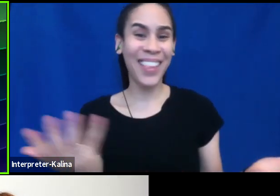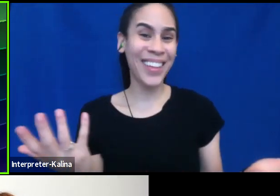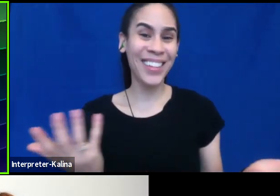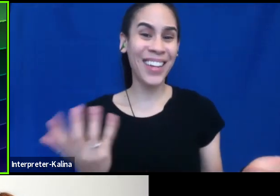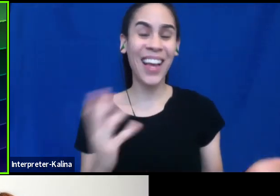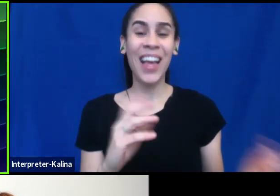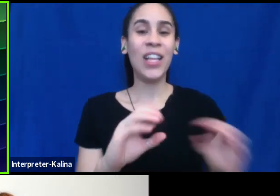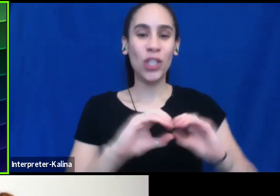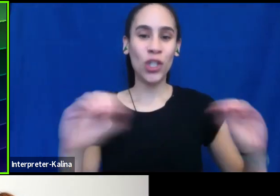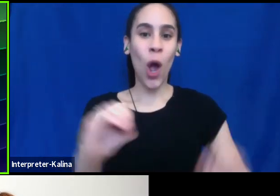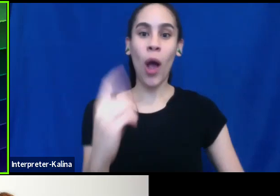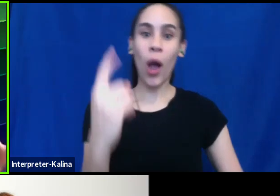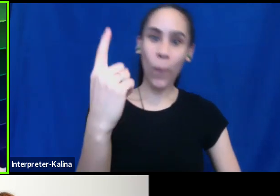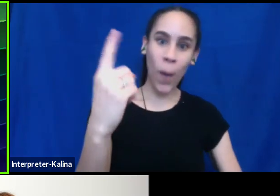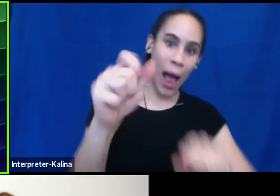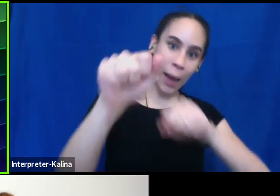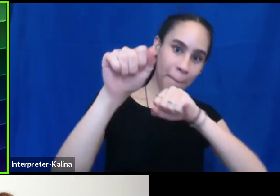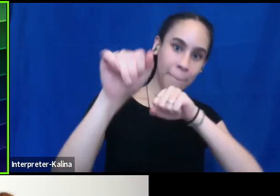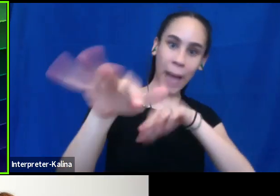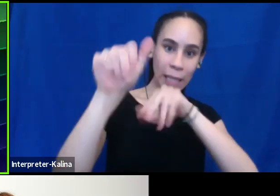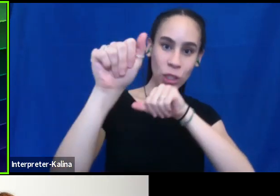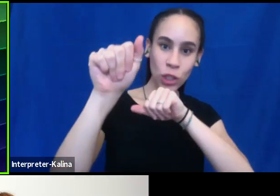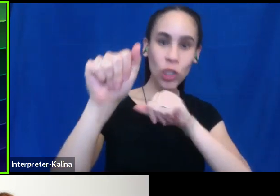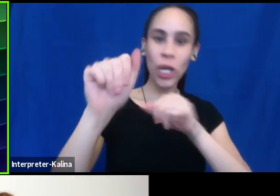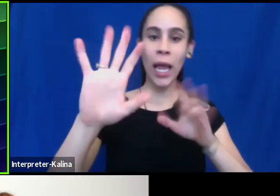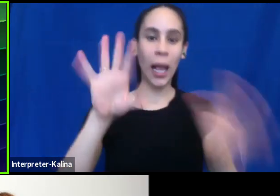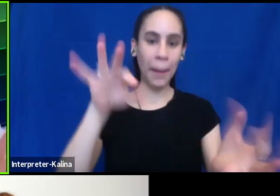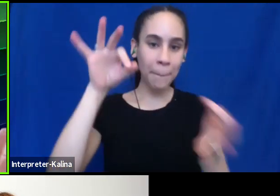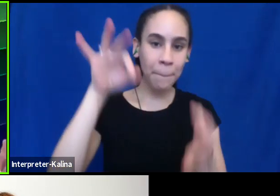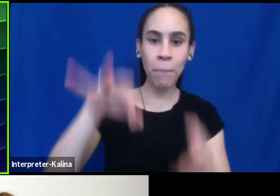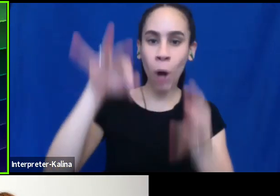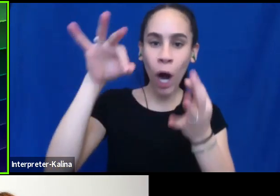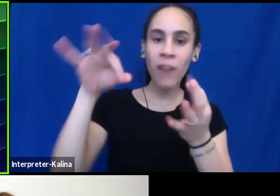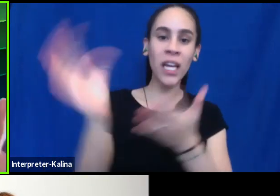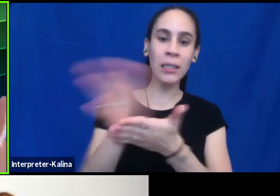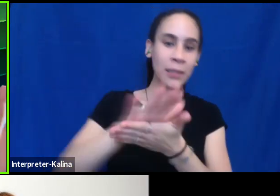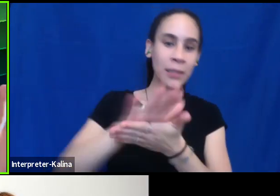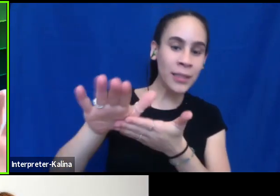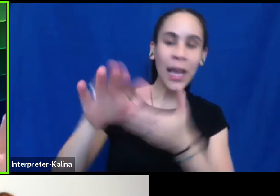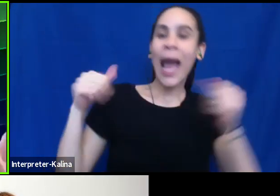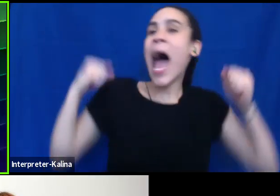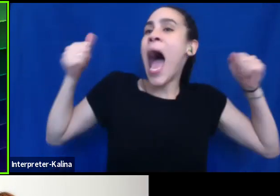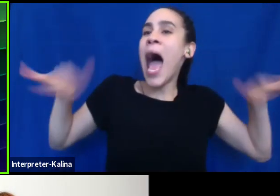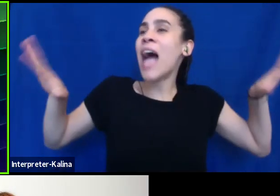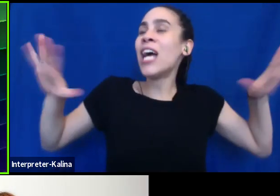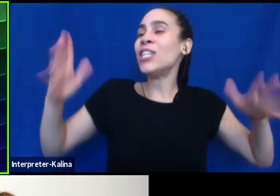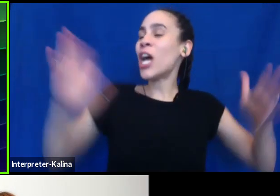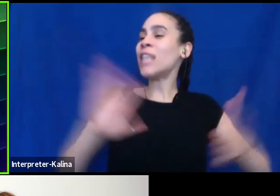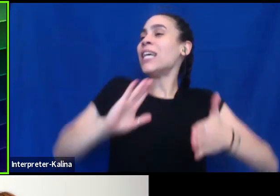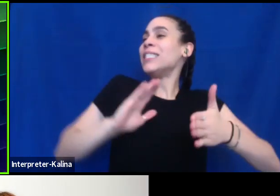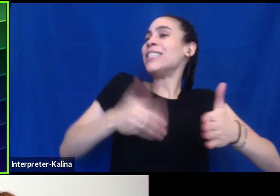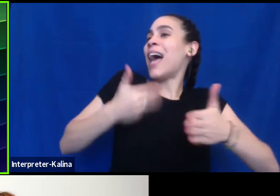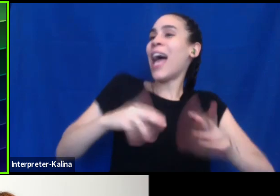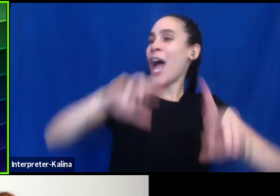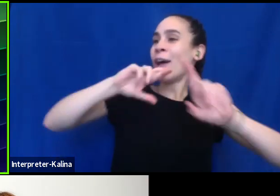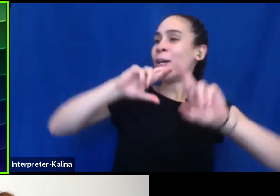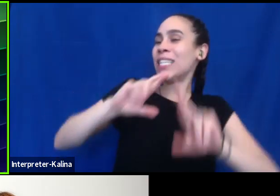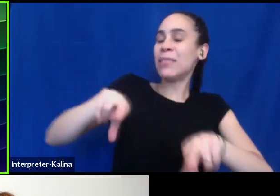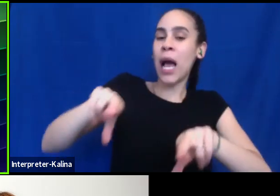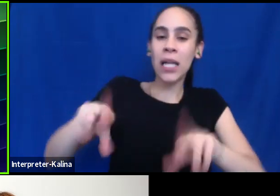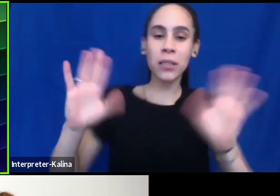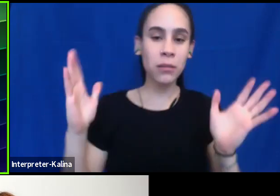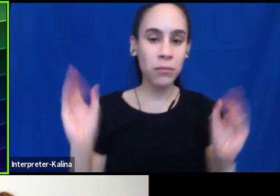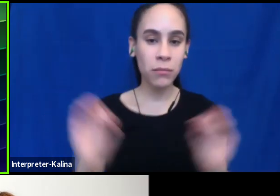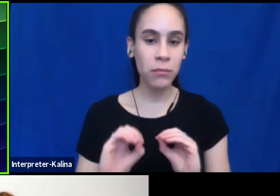magic, perfectly crafted angel singing in the background response that you're going to, you know,